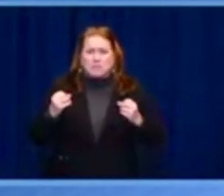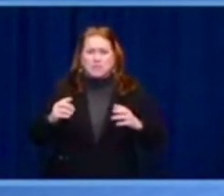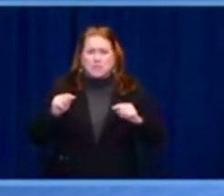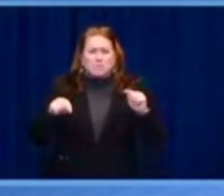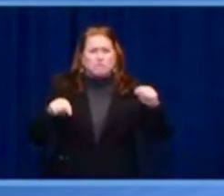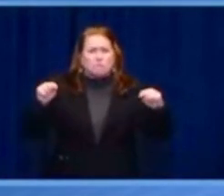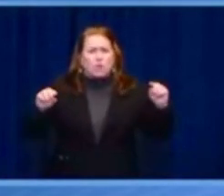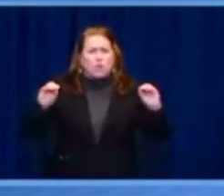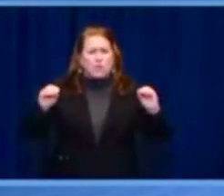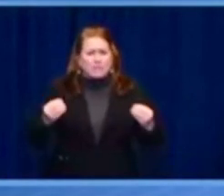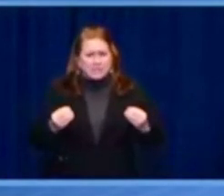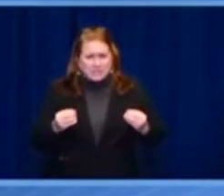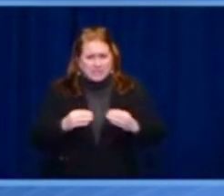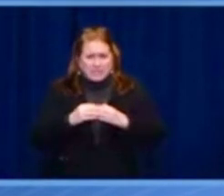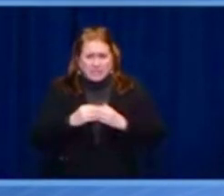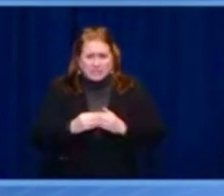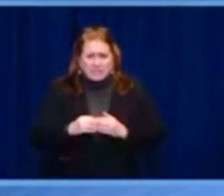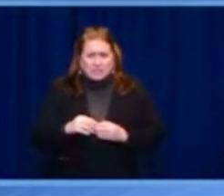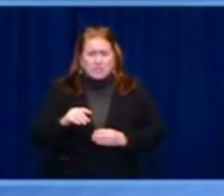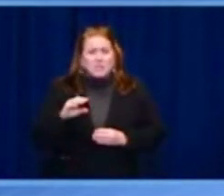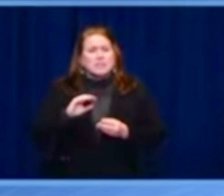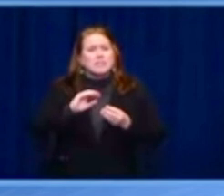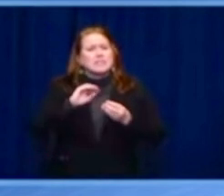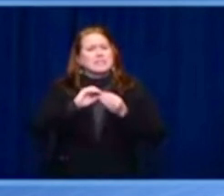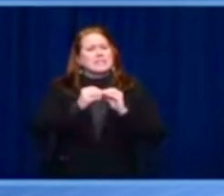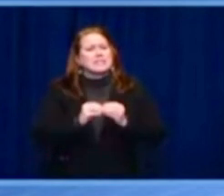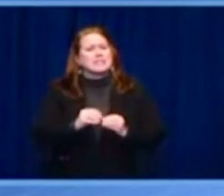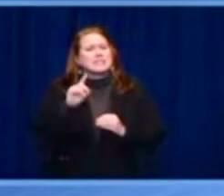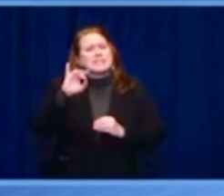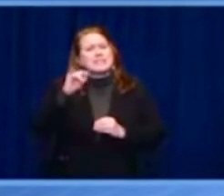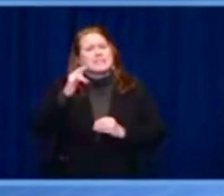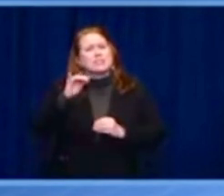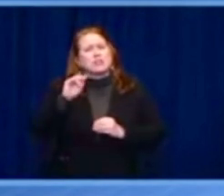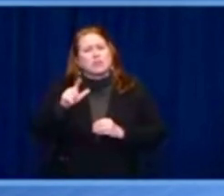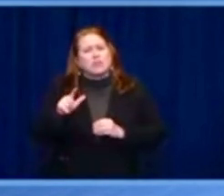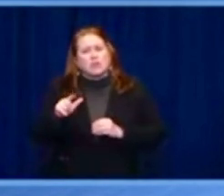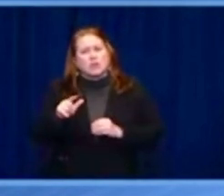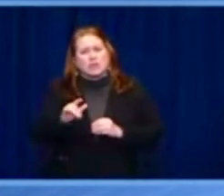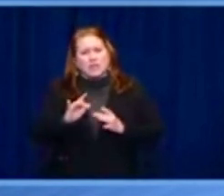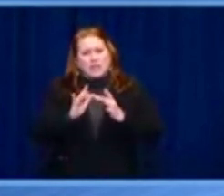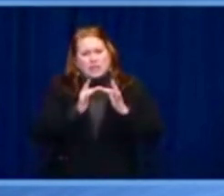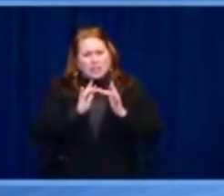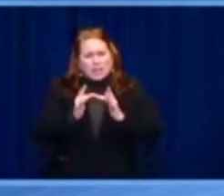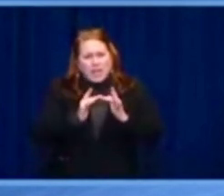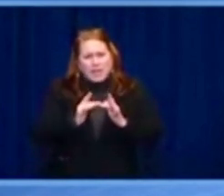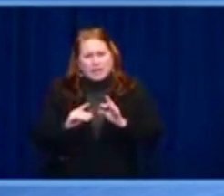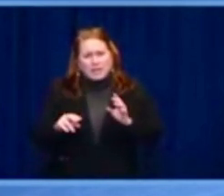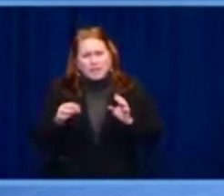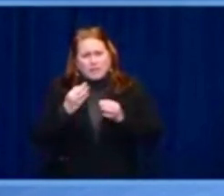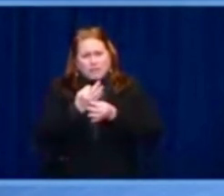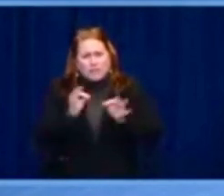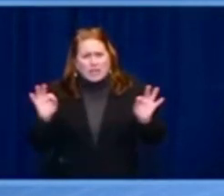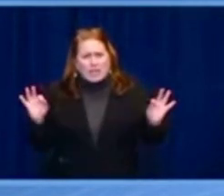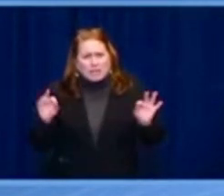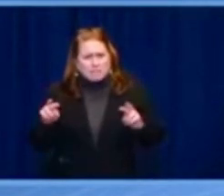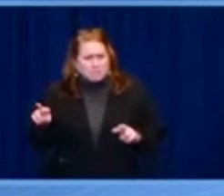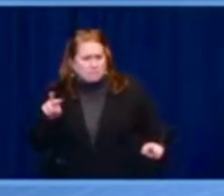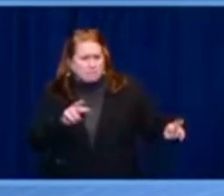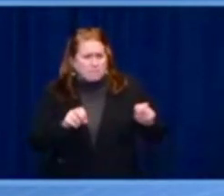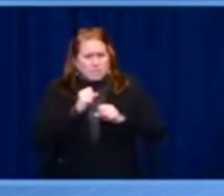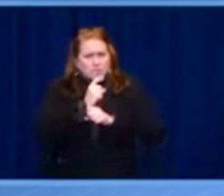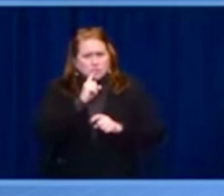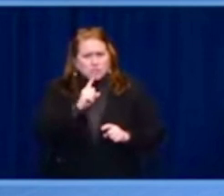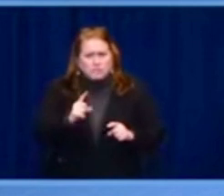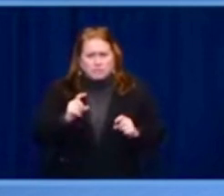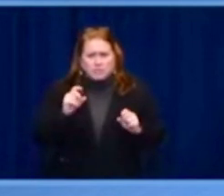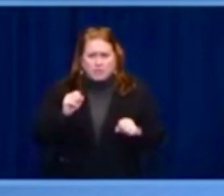the democracies of the world are getting stronger, not weaker. Autocracies of the world are getting weaker, not stronger.